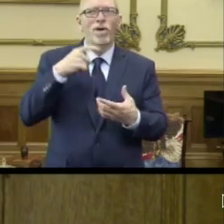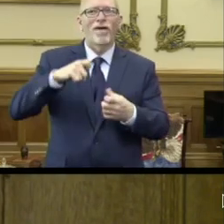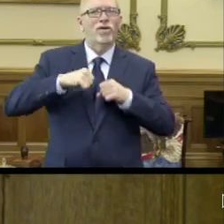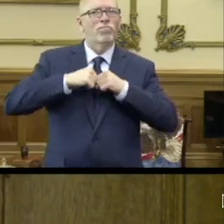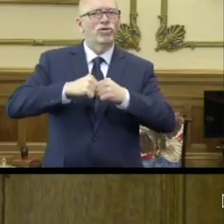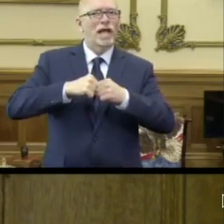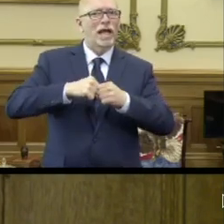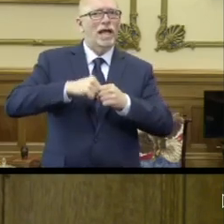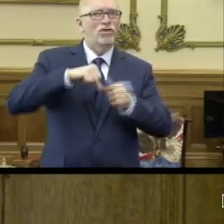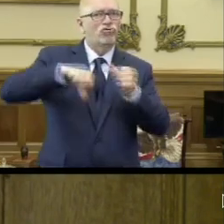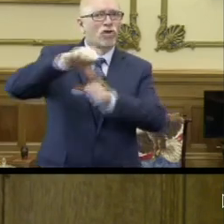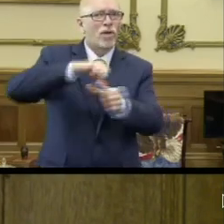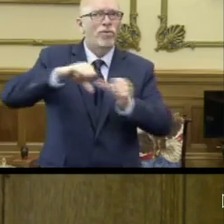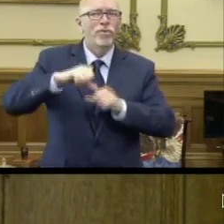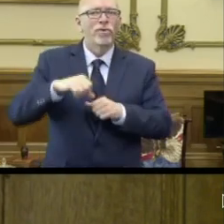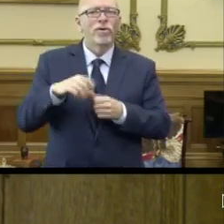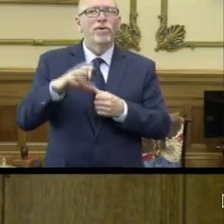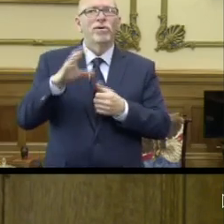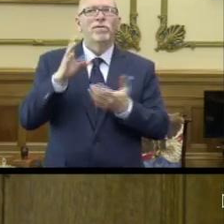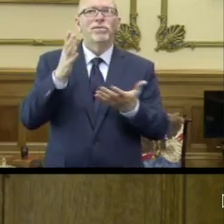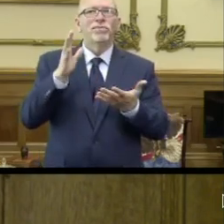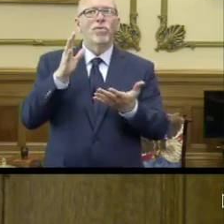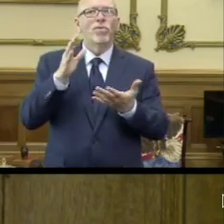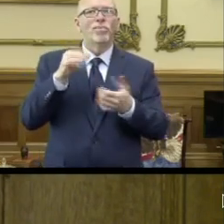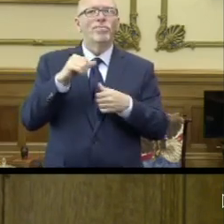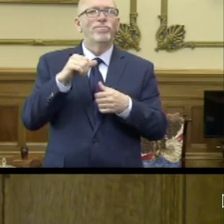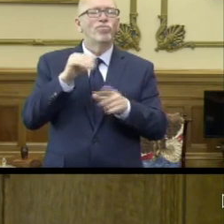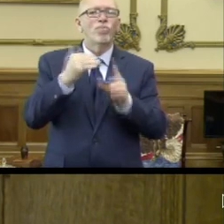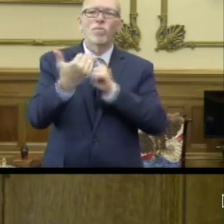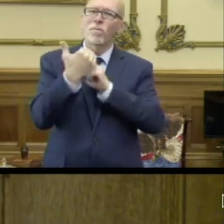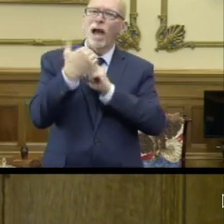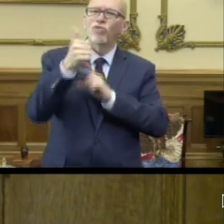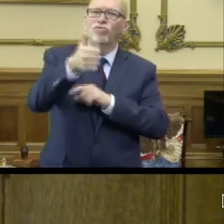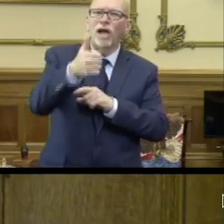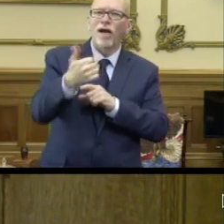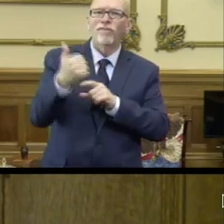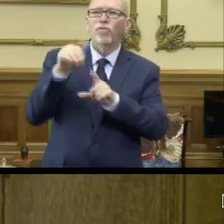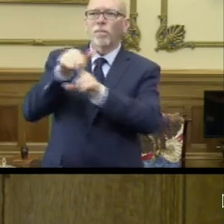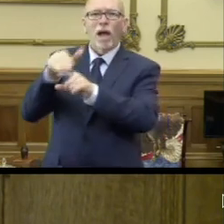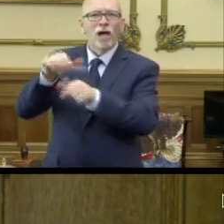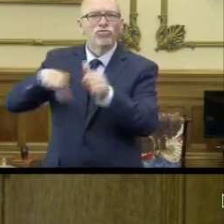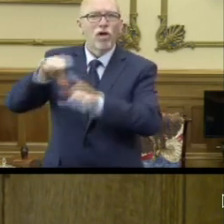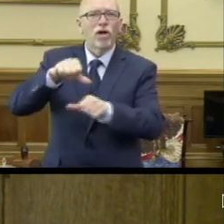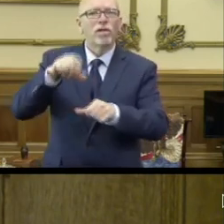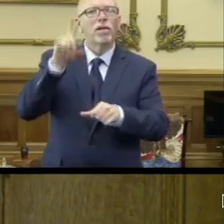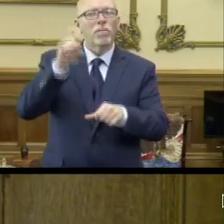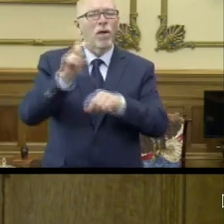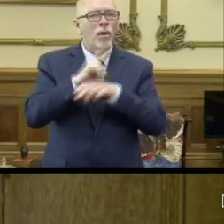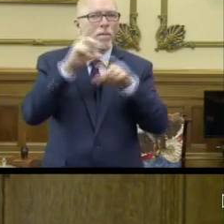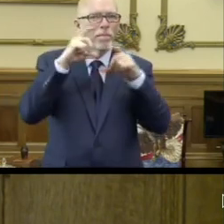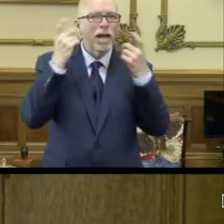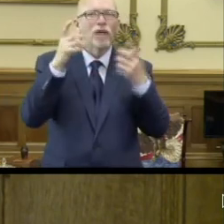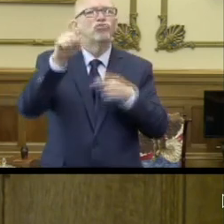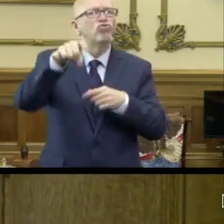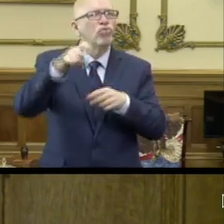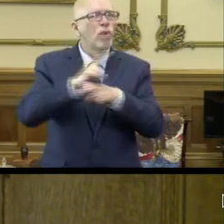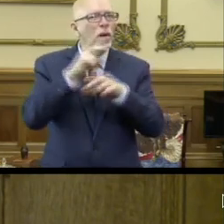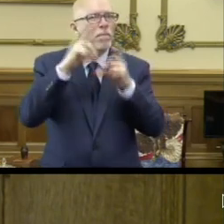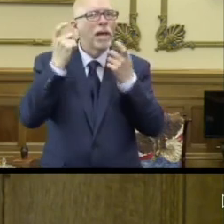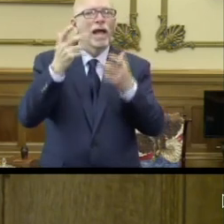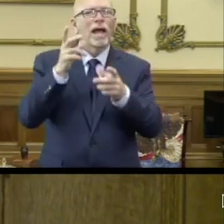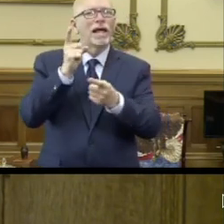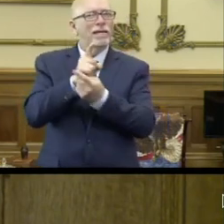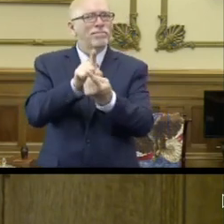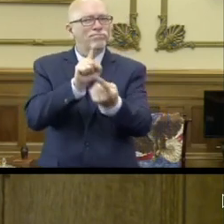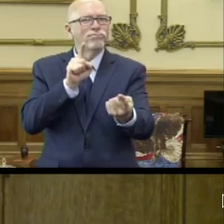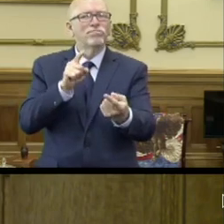others around us. And so just that constant reminder to ourselves and to each other to wear a mask, to keep that social distancing, try